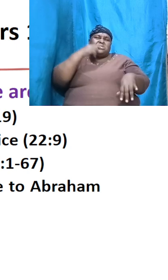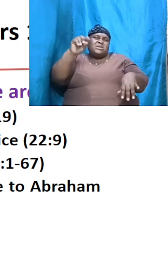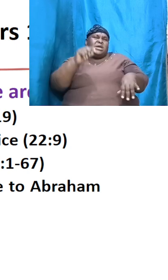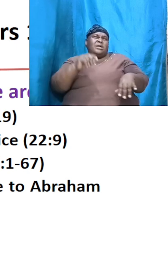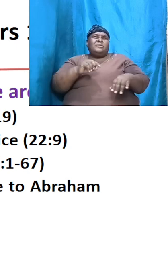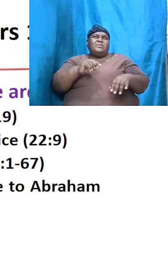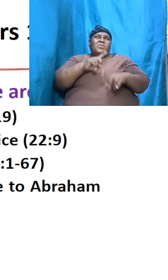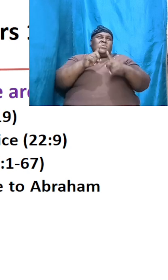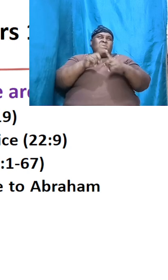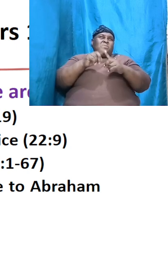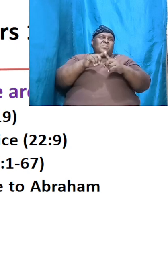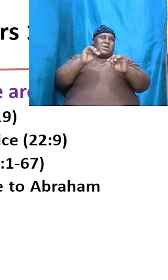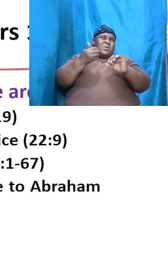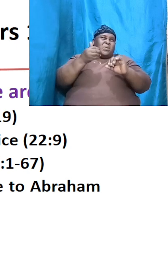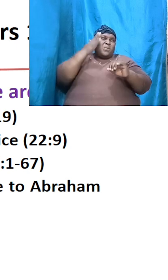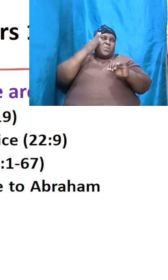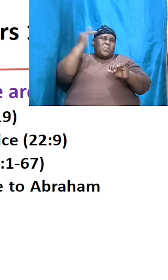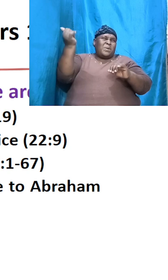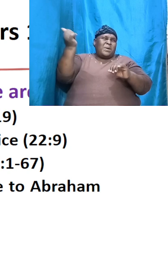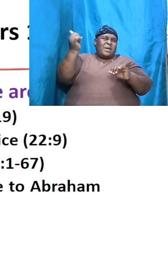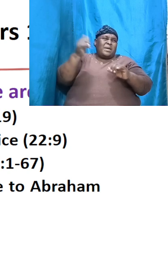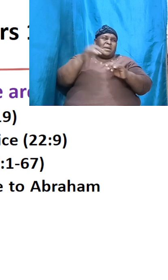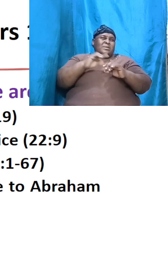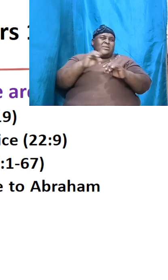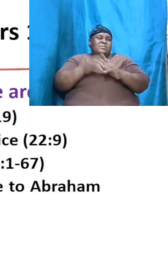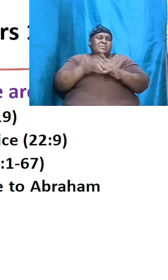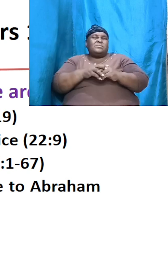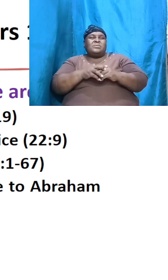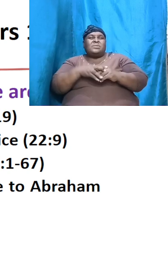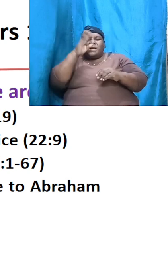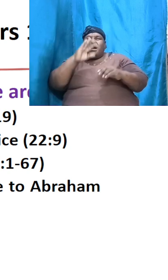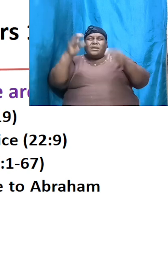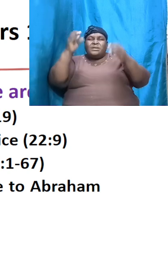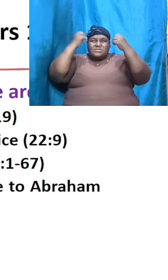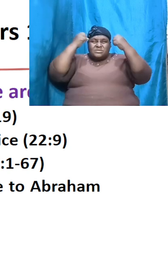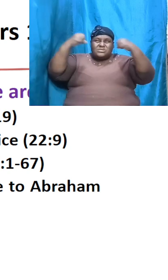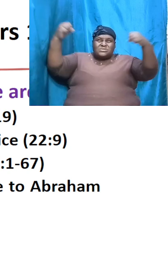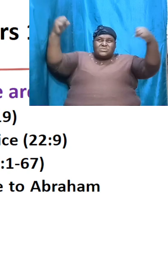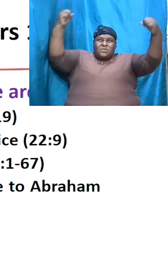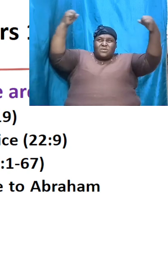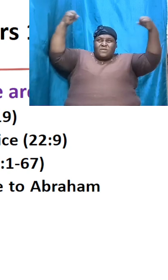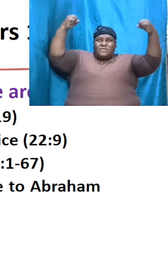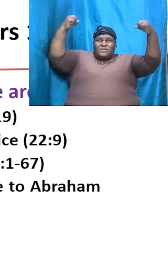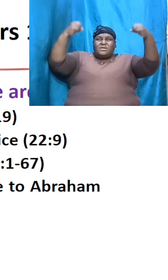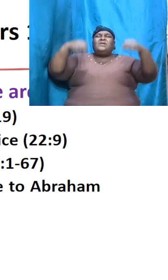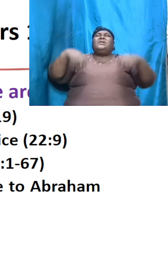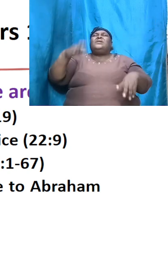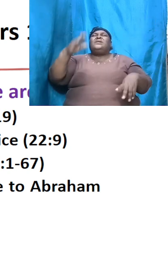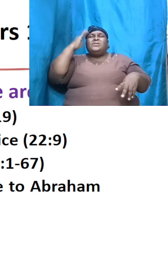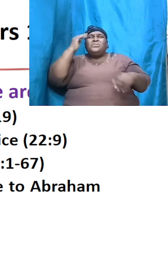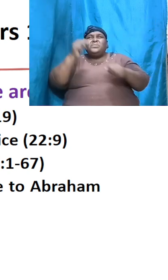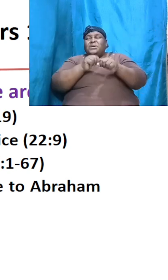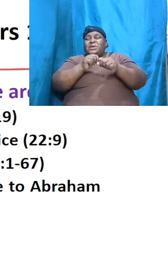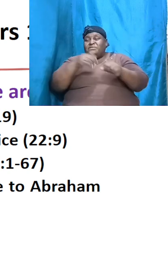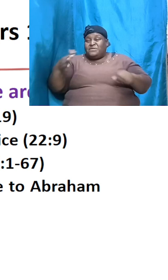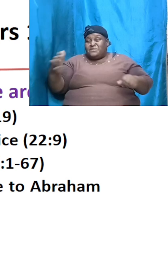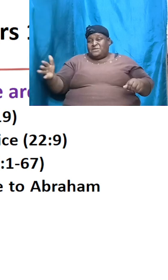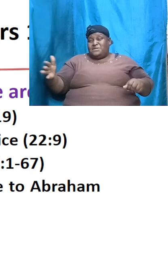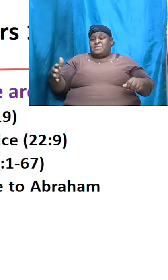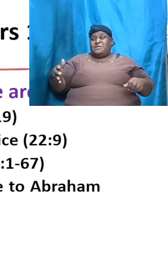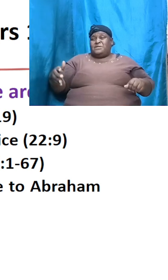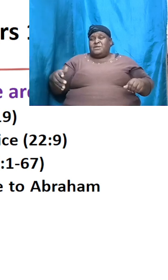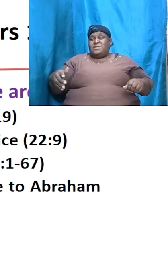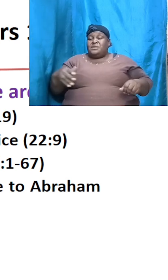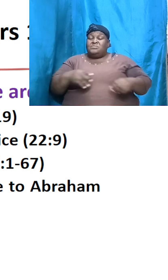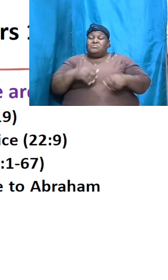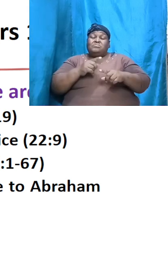and the why even as you see God is sovereign and he knows every nitty gritty detail but it is